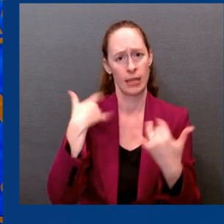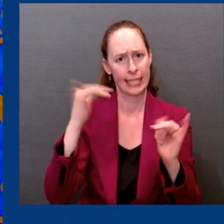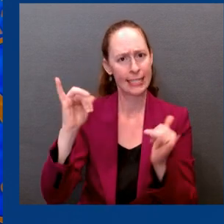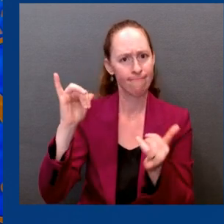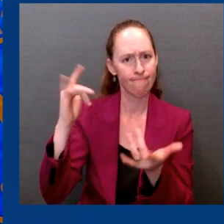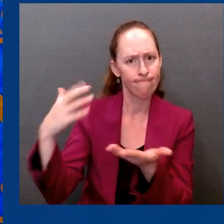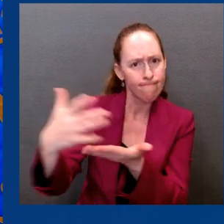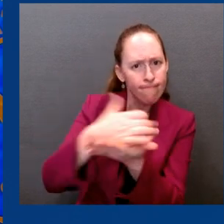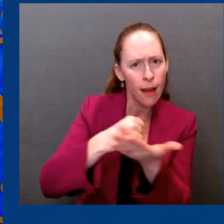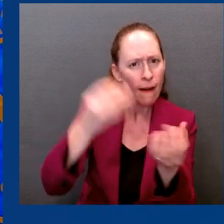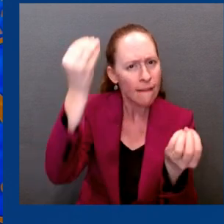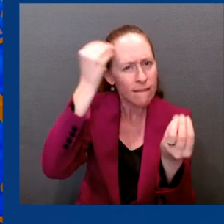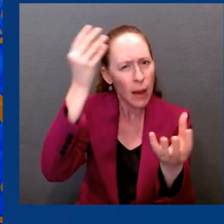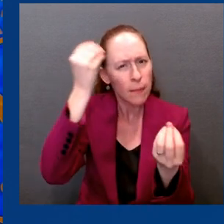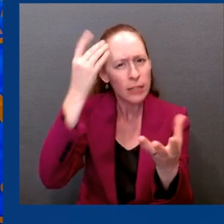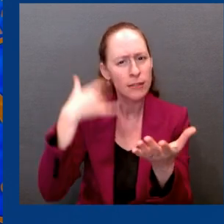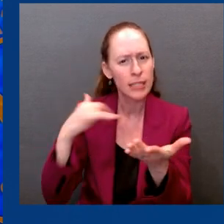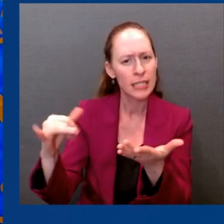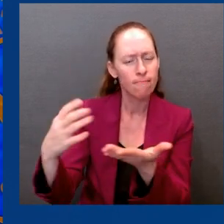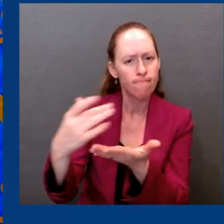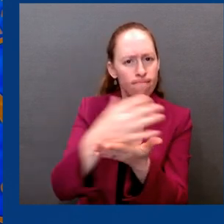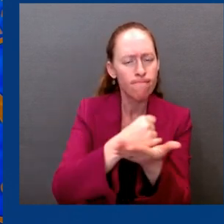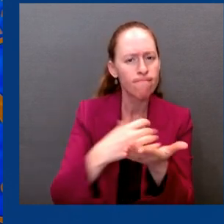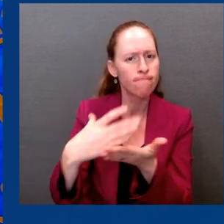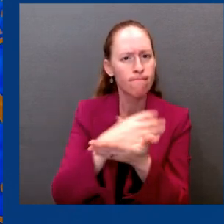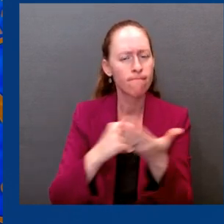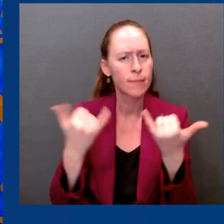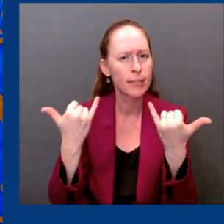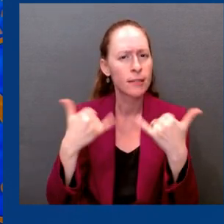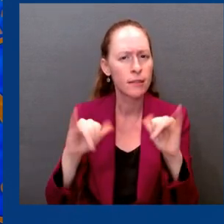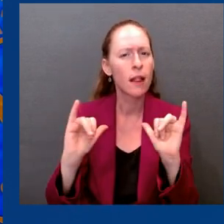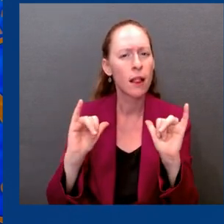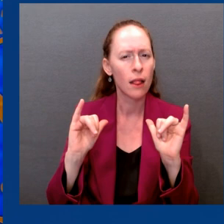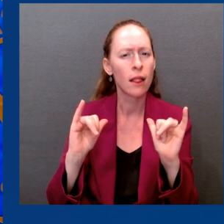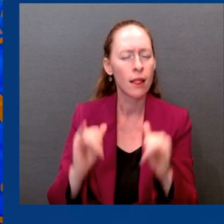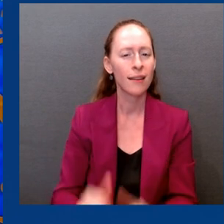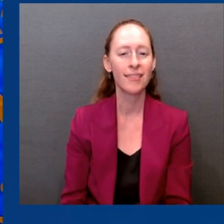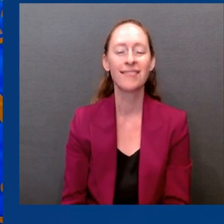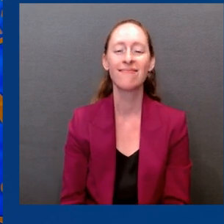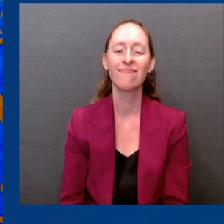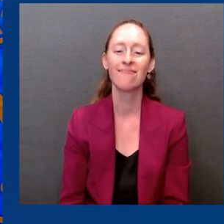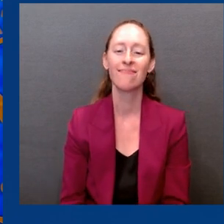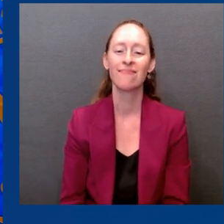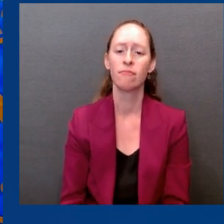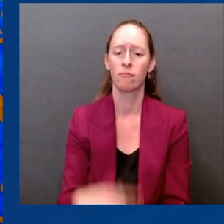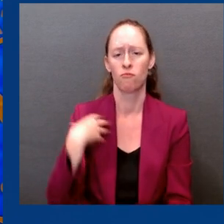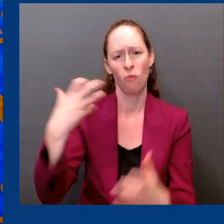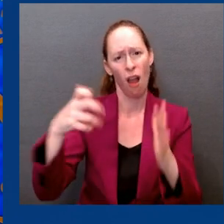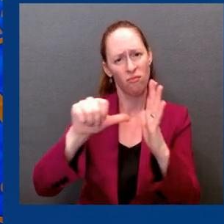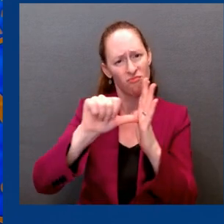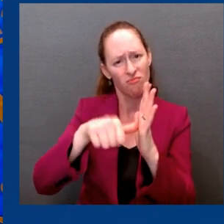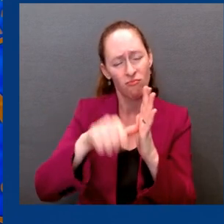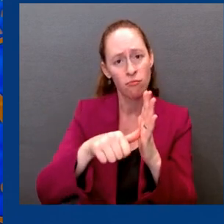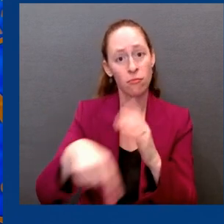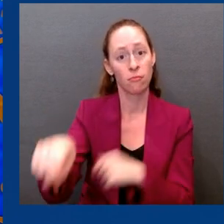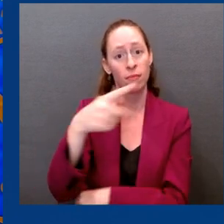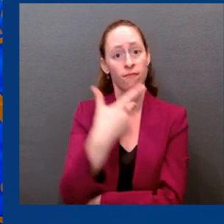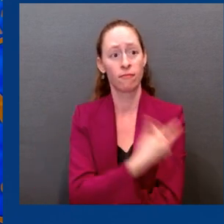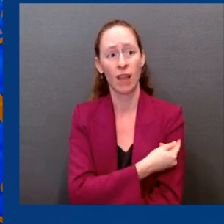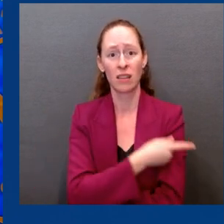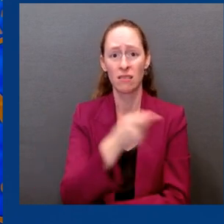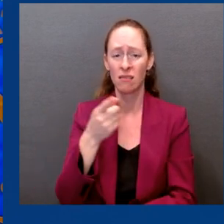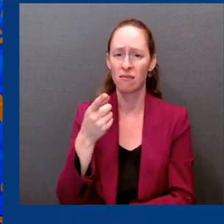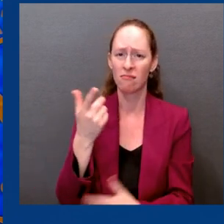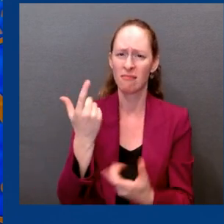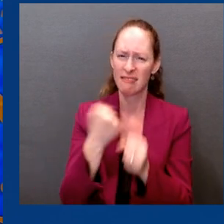-19 vaccines are safe. We know that receiving the recommended vaccine dose is critical to maintaining optimal protection